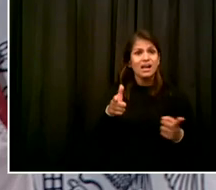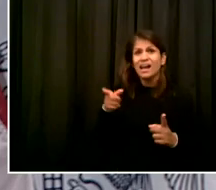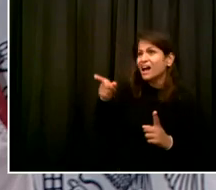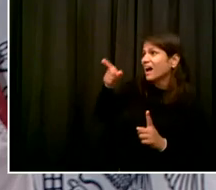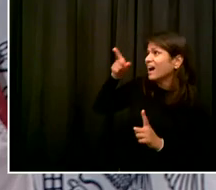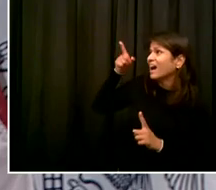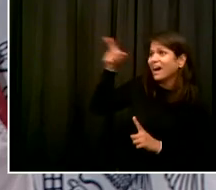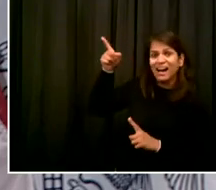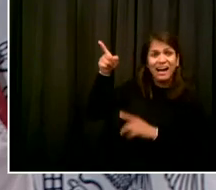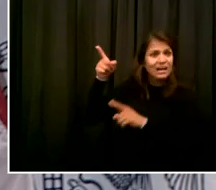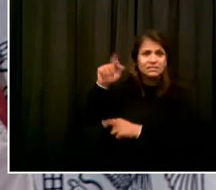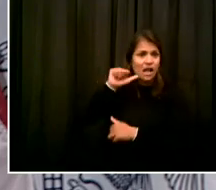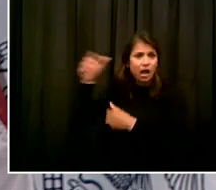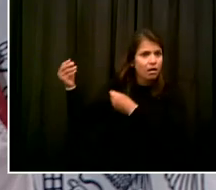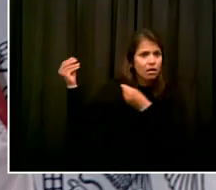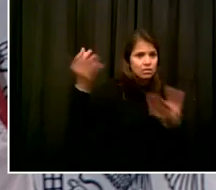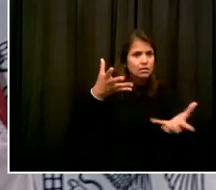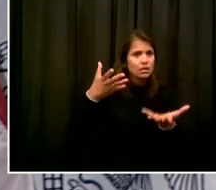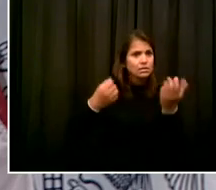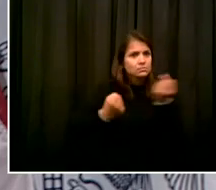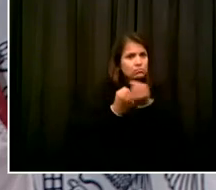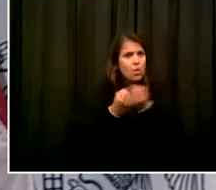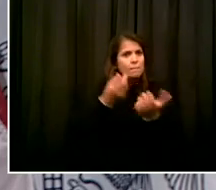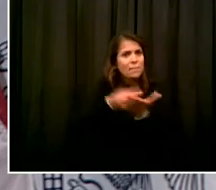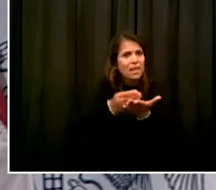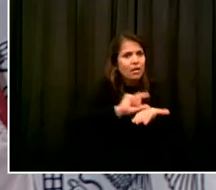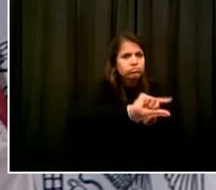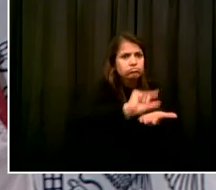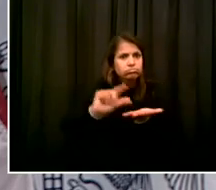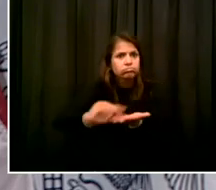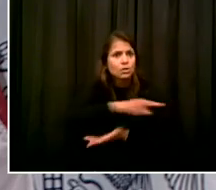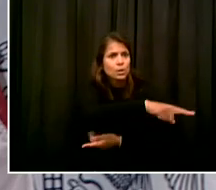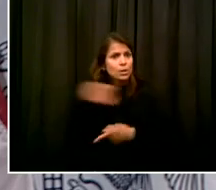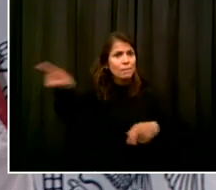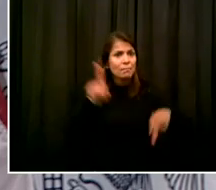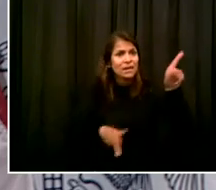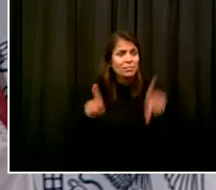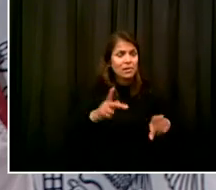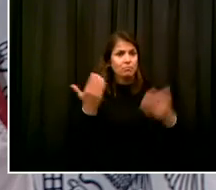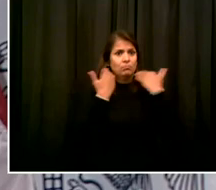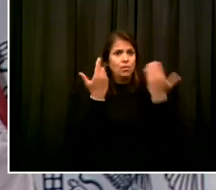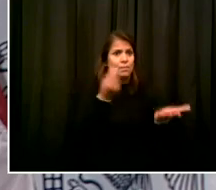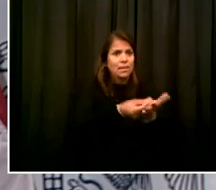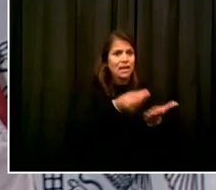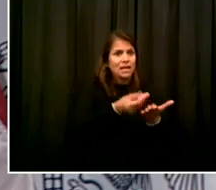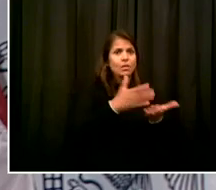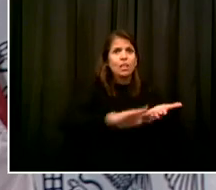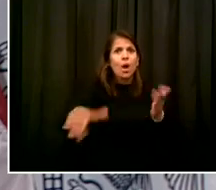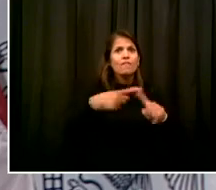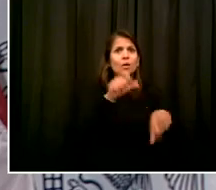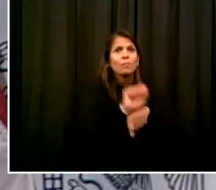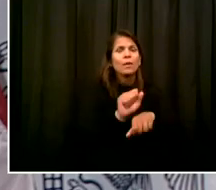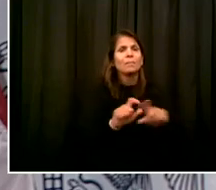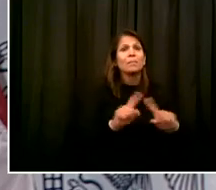up in the hype that it's about flattery. For some reason, they have strategically decided they don't want to do a stimulus. Go ahead.